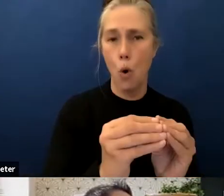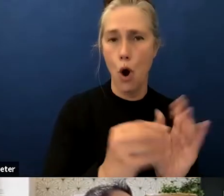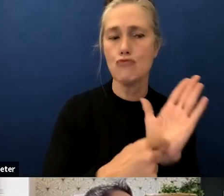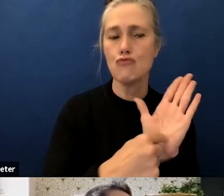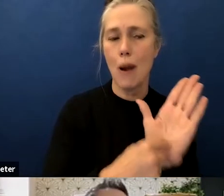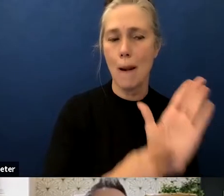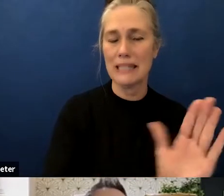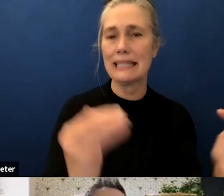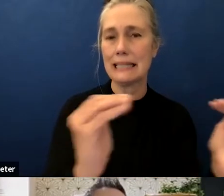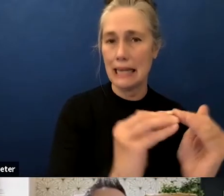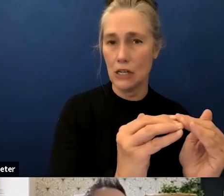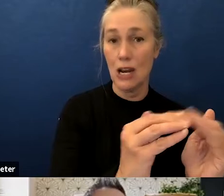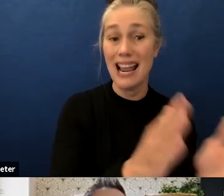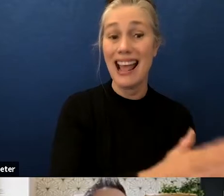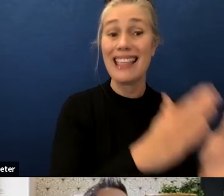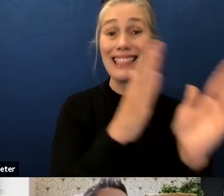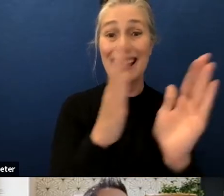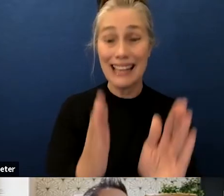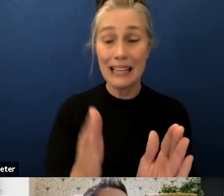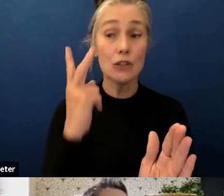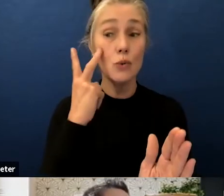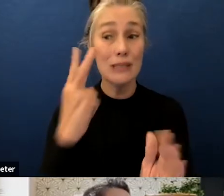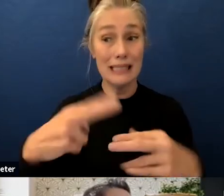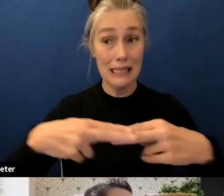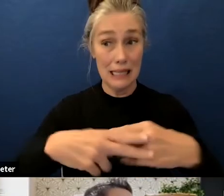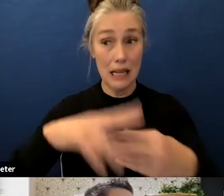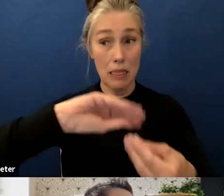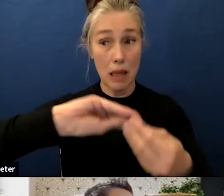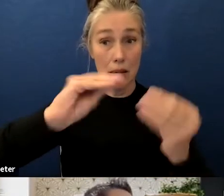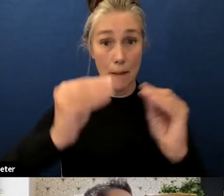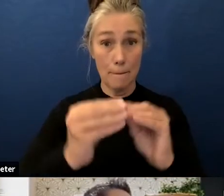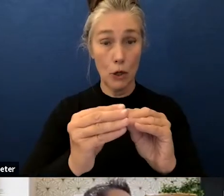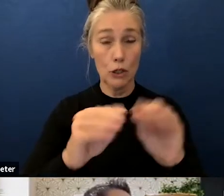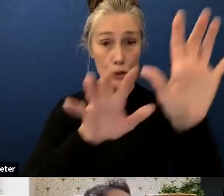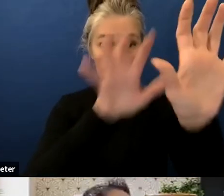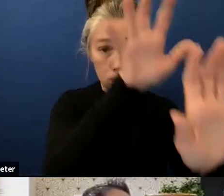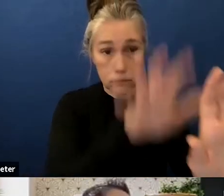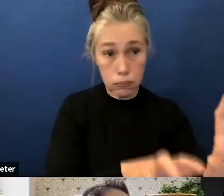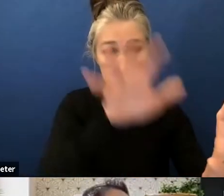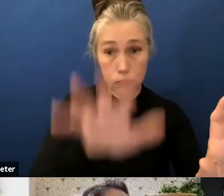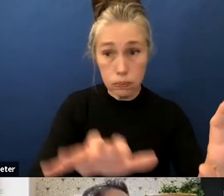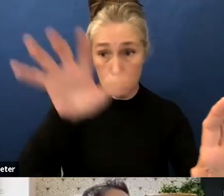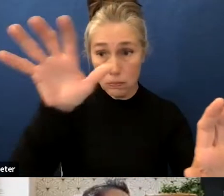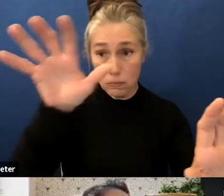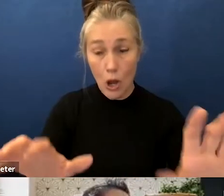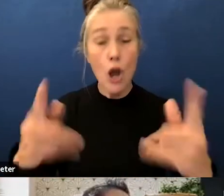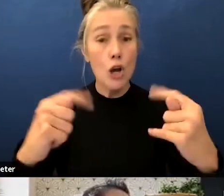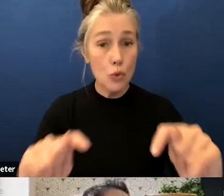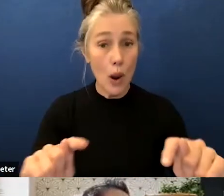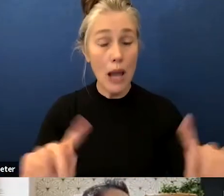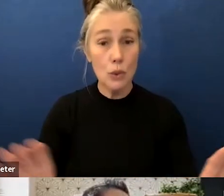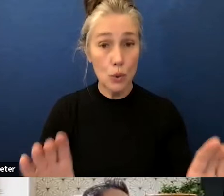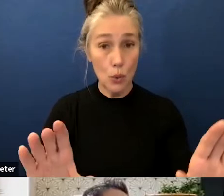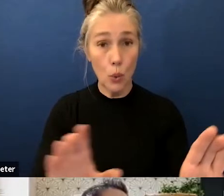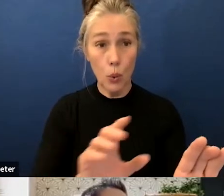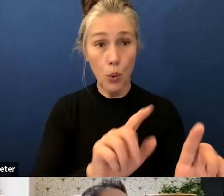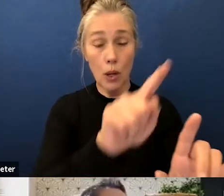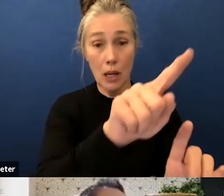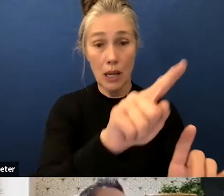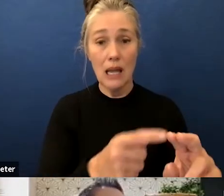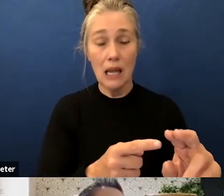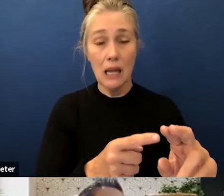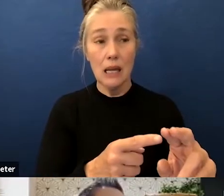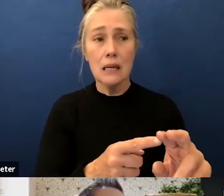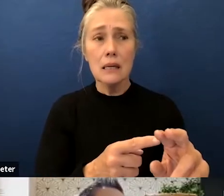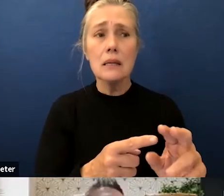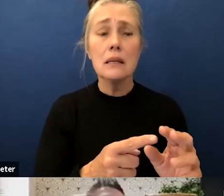the next slide here and look at the figures uh what we attempted to do there was uh push up if you